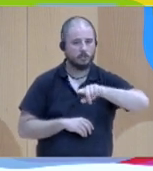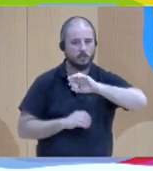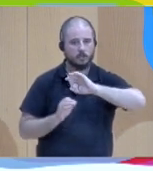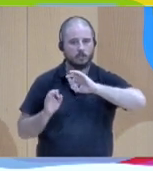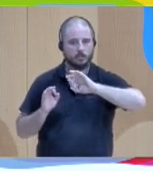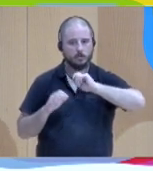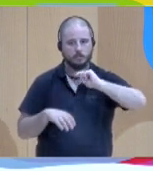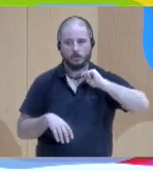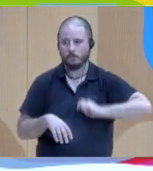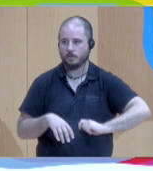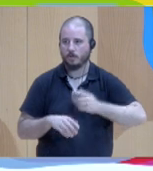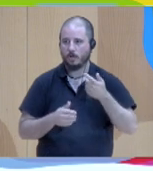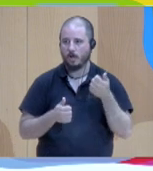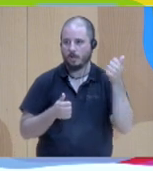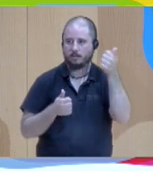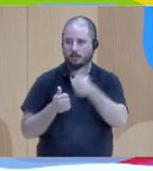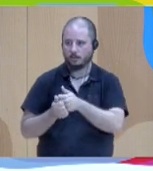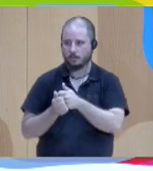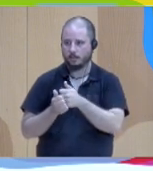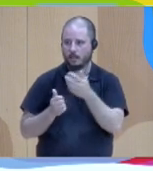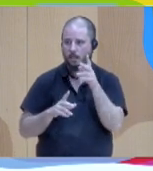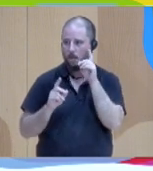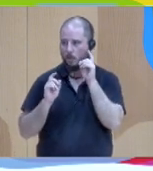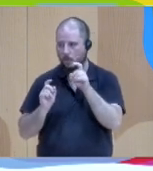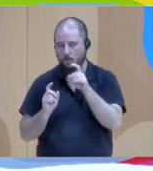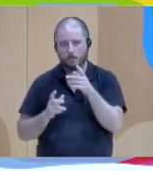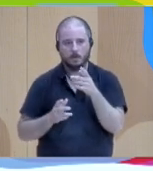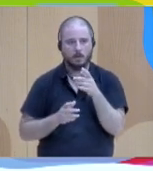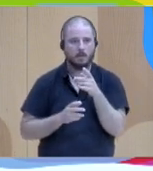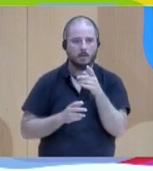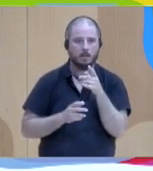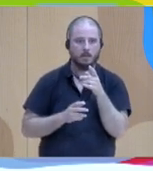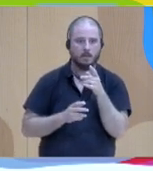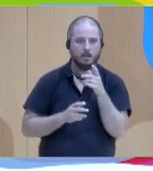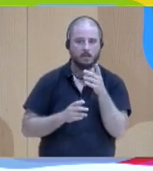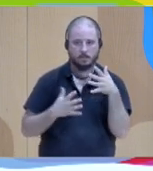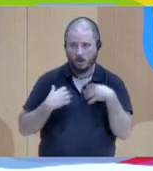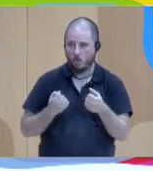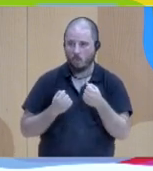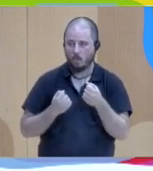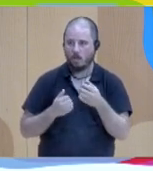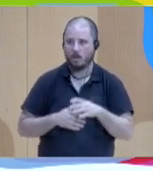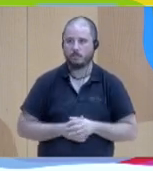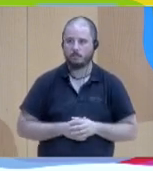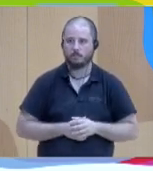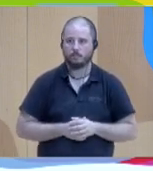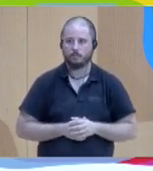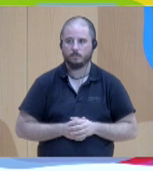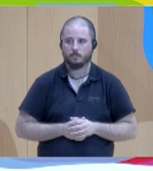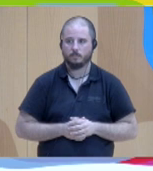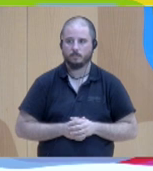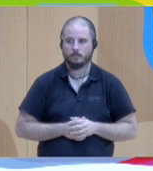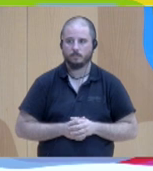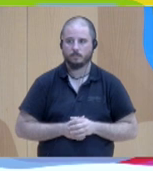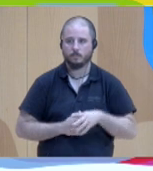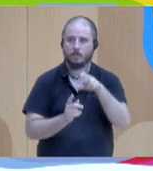stuff like this, from organisations. Why not change the view and look at it from